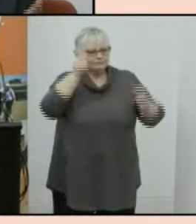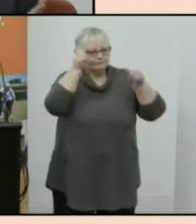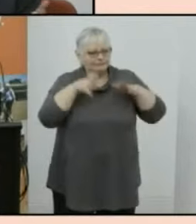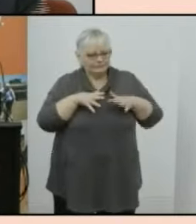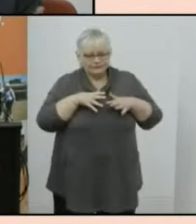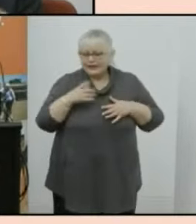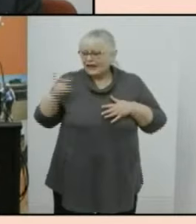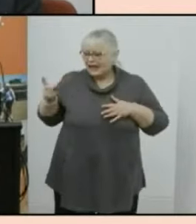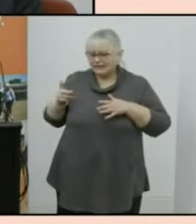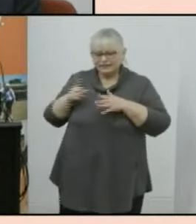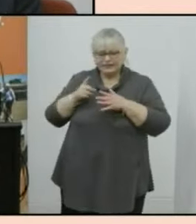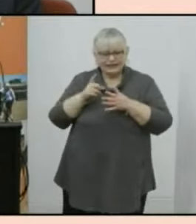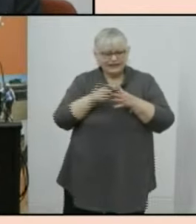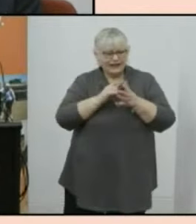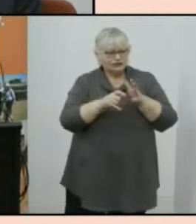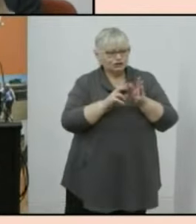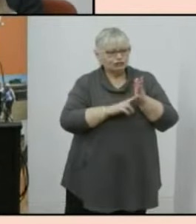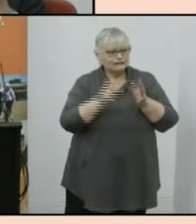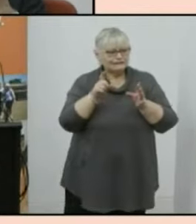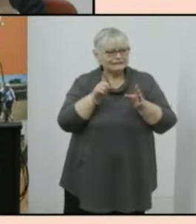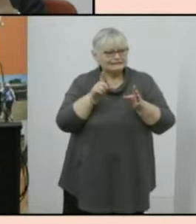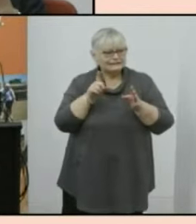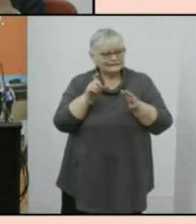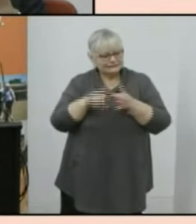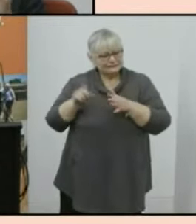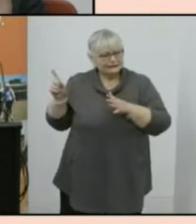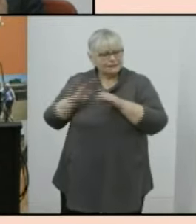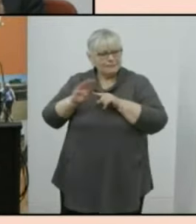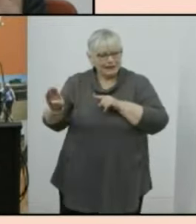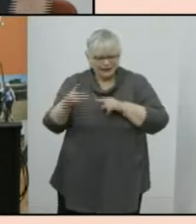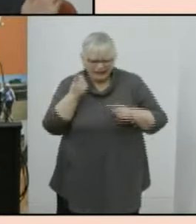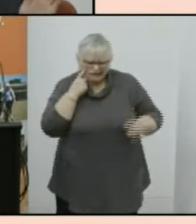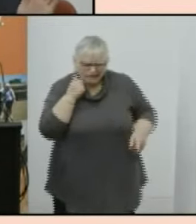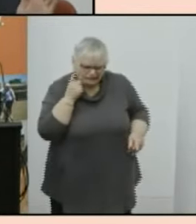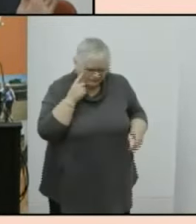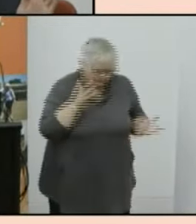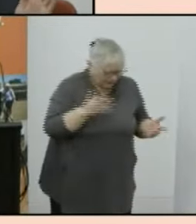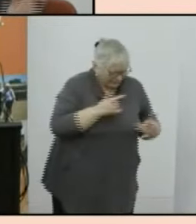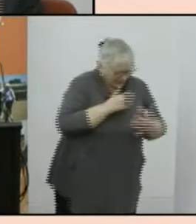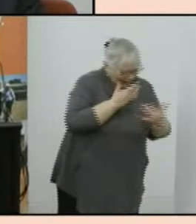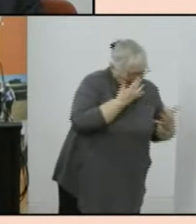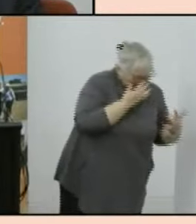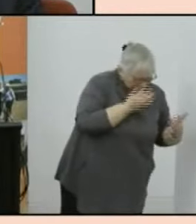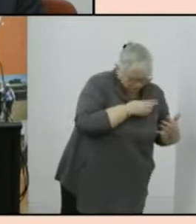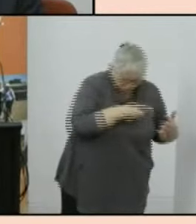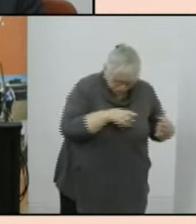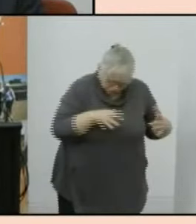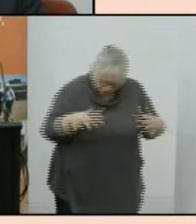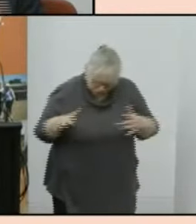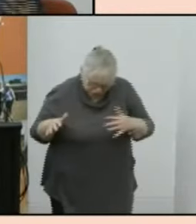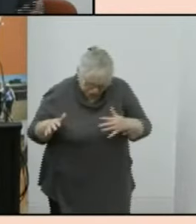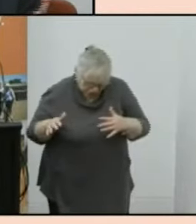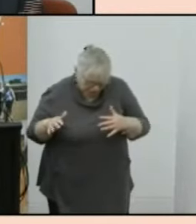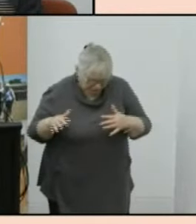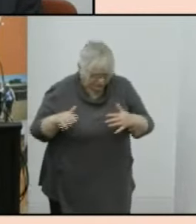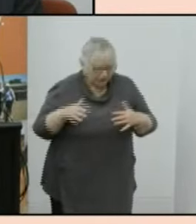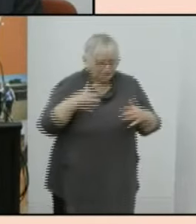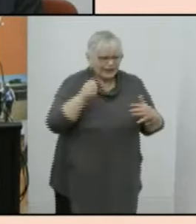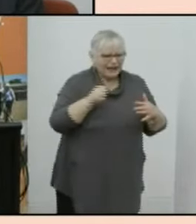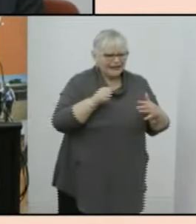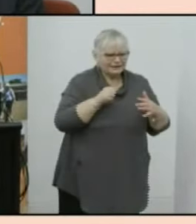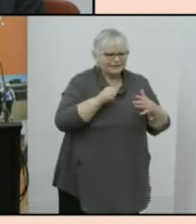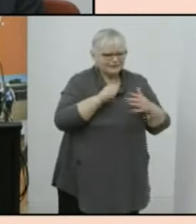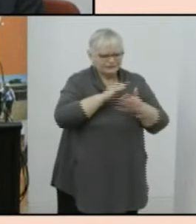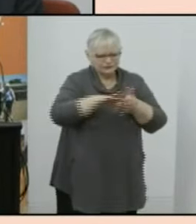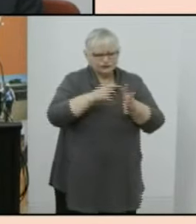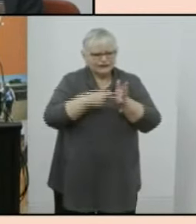panel looked into this and um looked at the at the age distribution of um there are charts in the in the